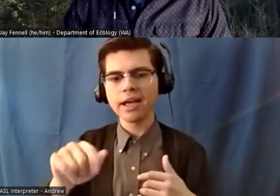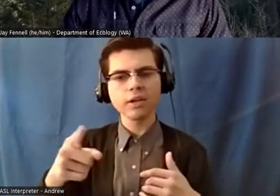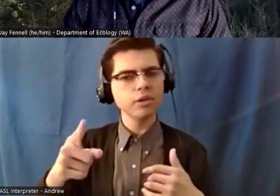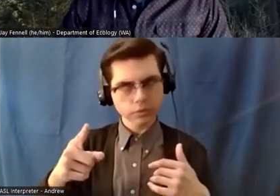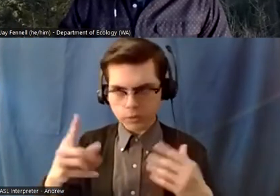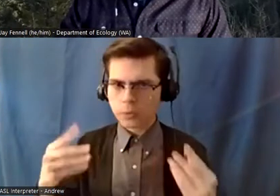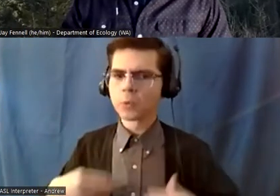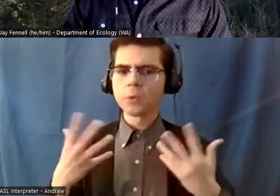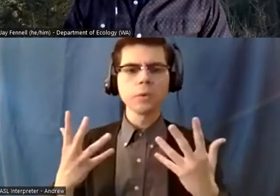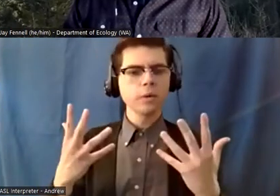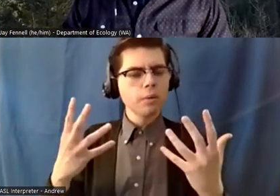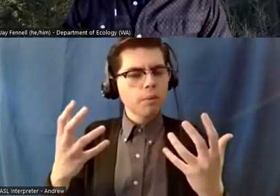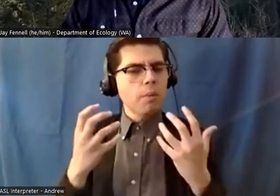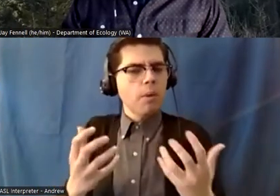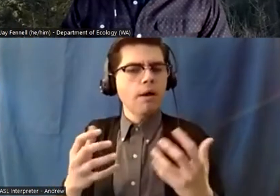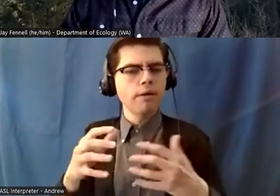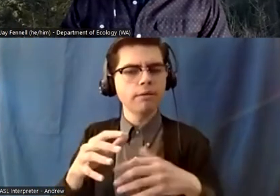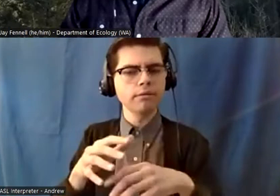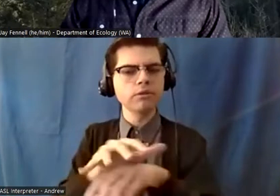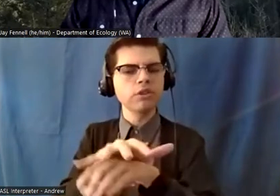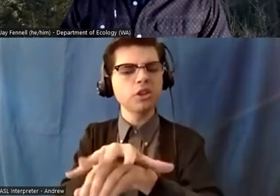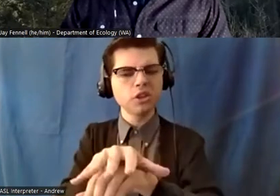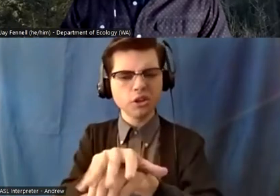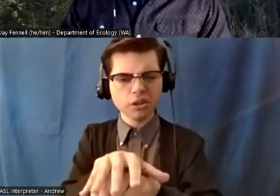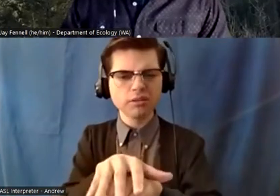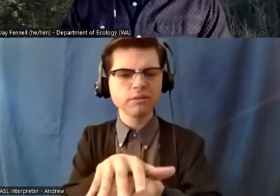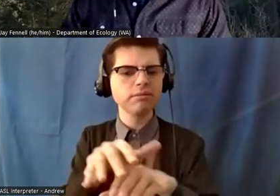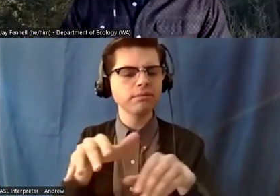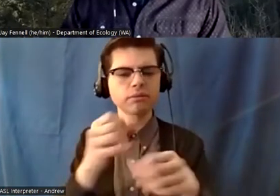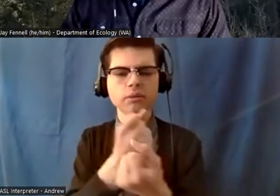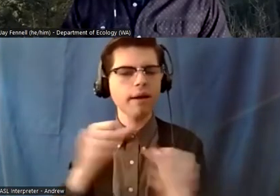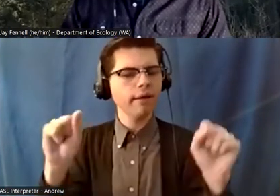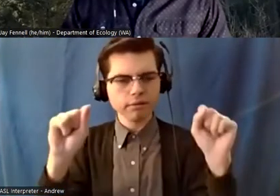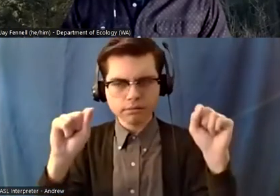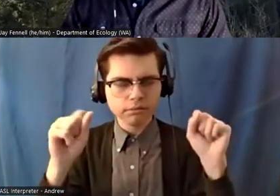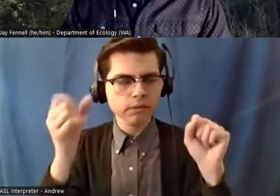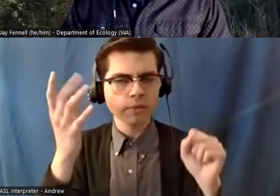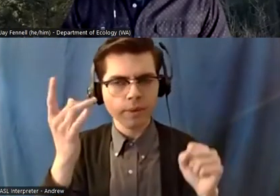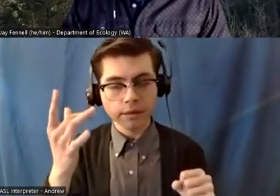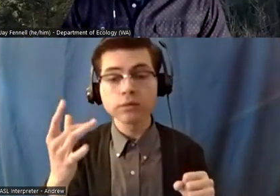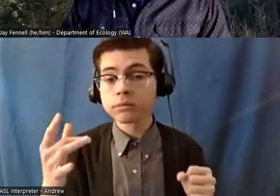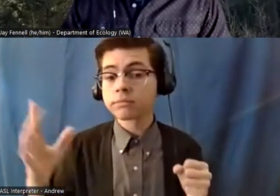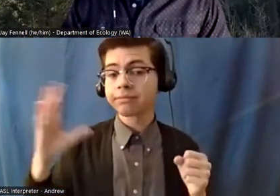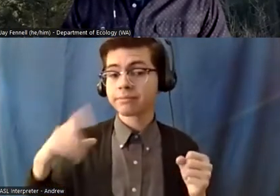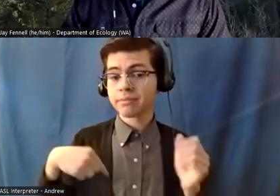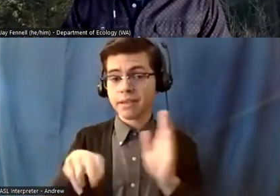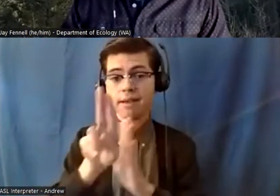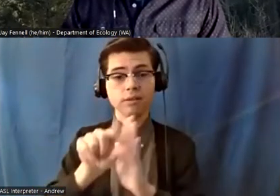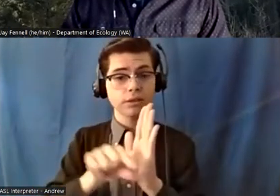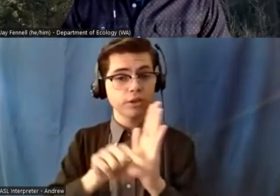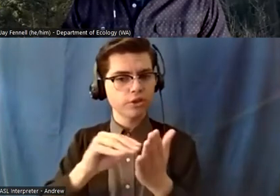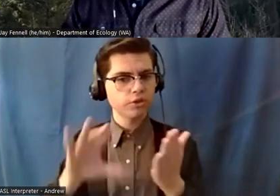in helping bringing sea turtles back to the park so when i was an undergraduate student at cornell i